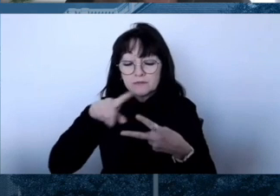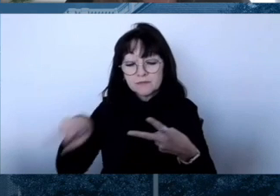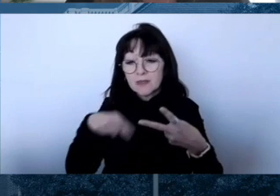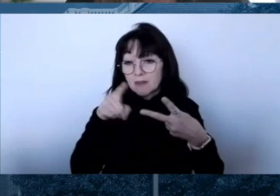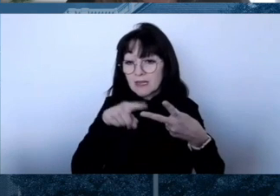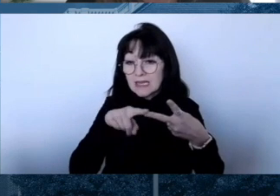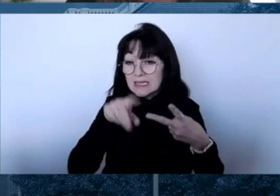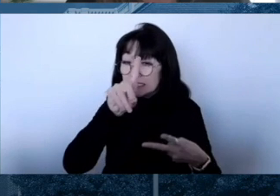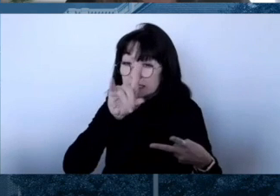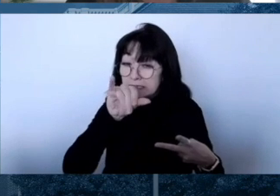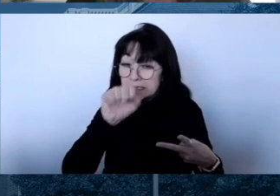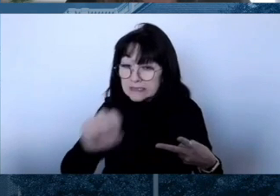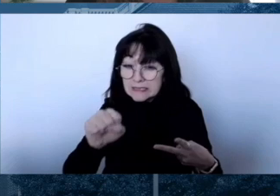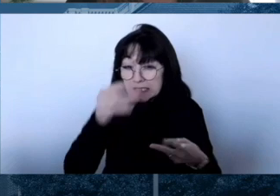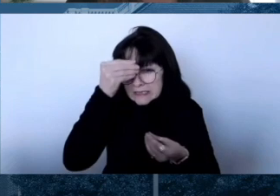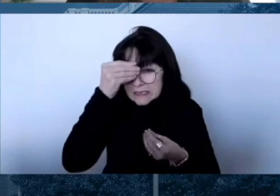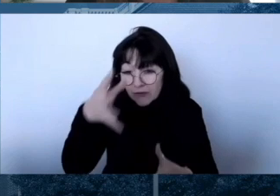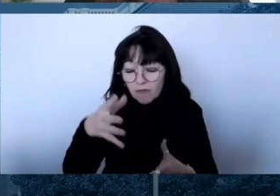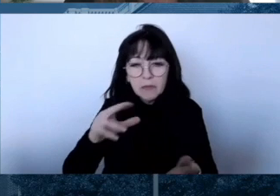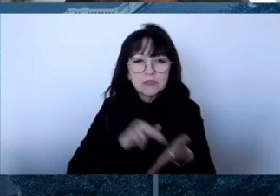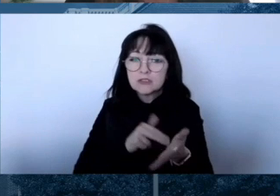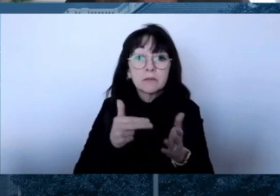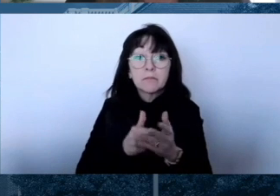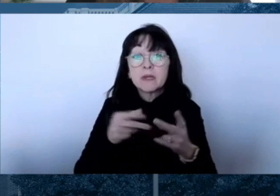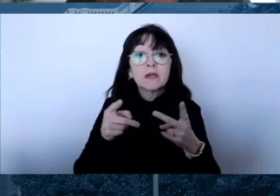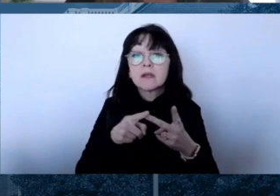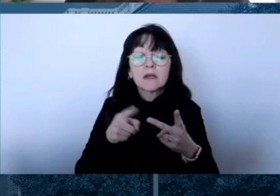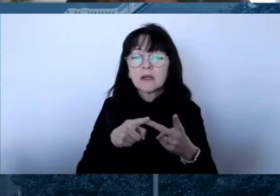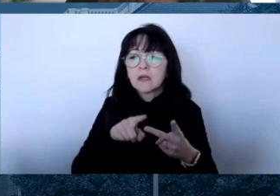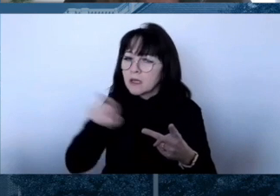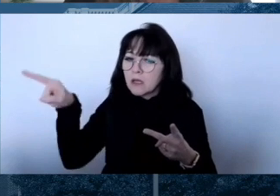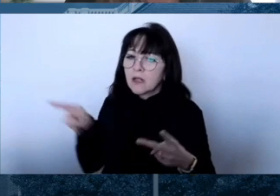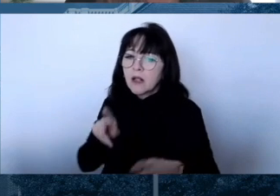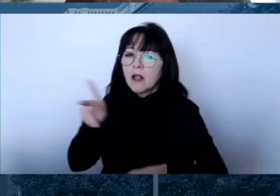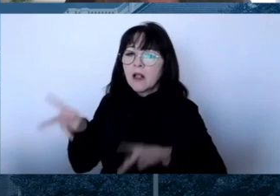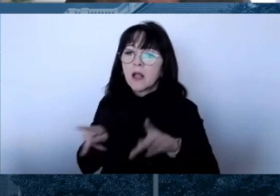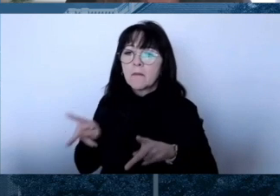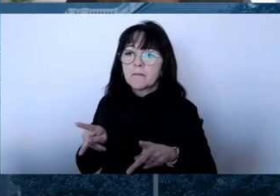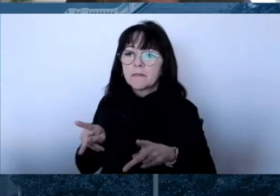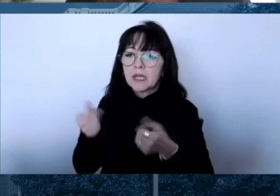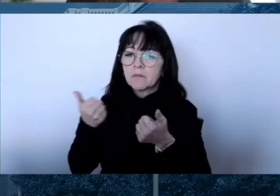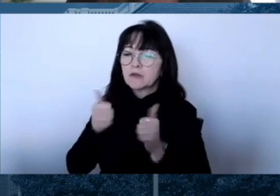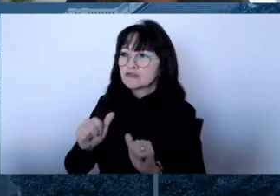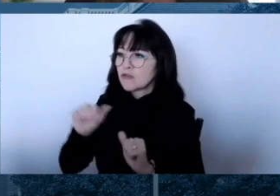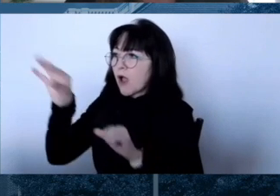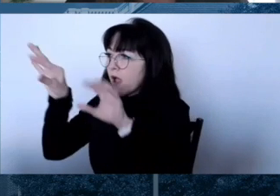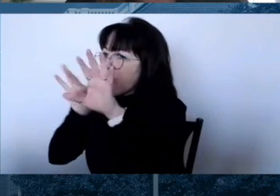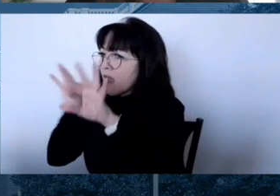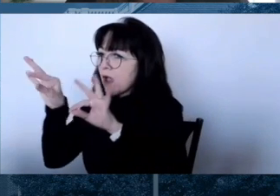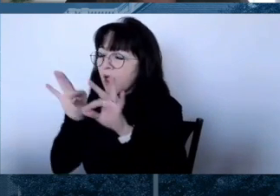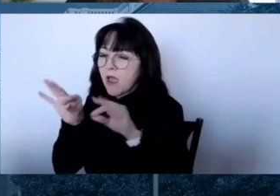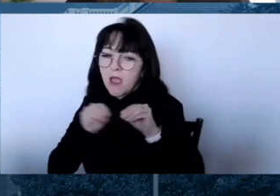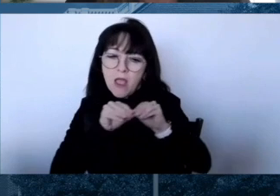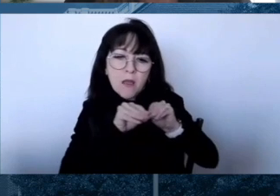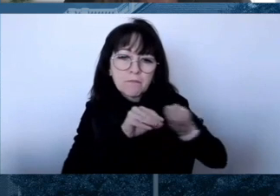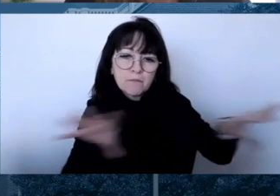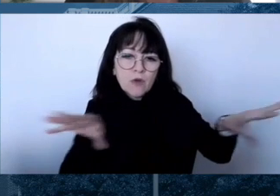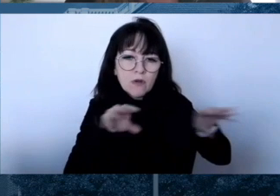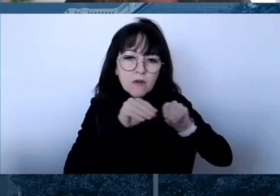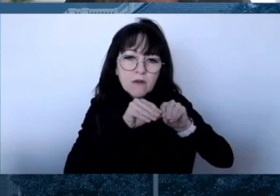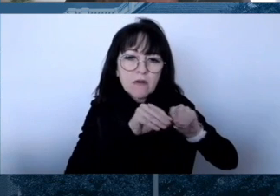believing something for financial gain or political advantage. Now, most people don't fall under the category of spreading